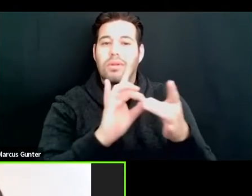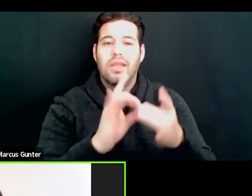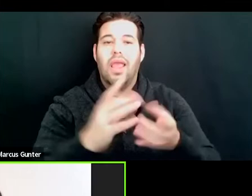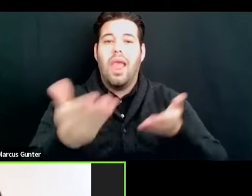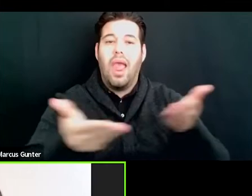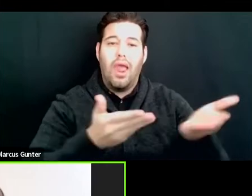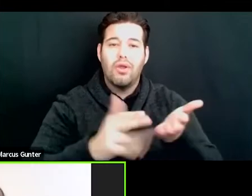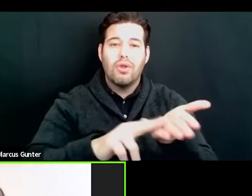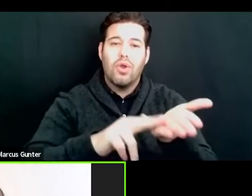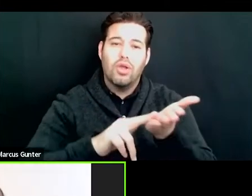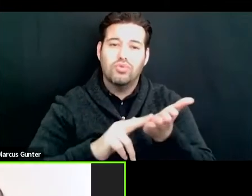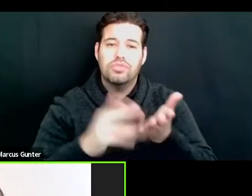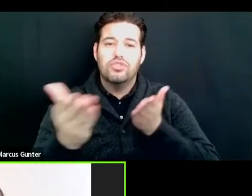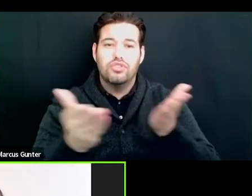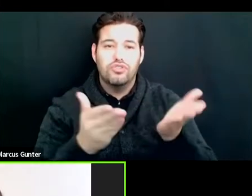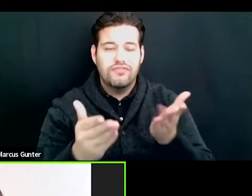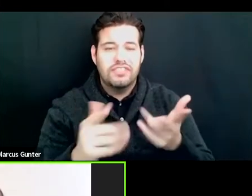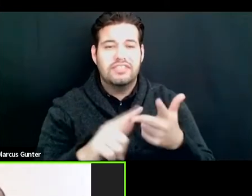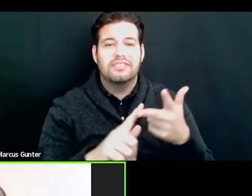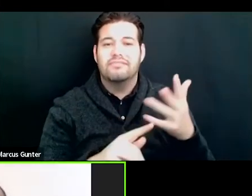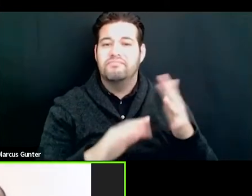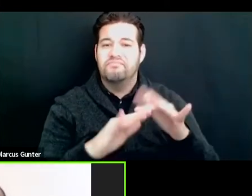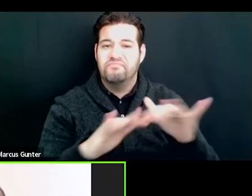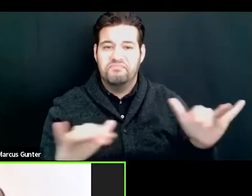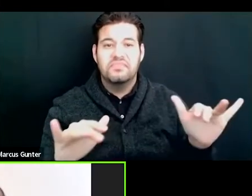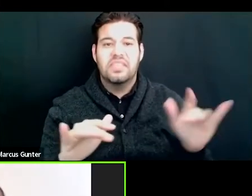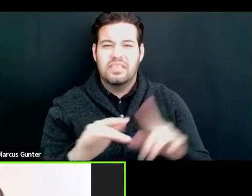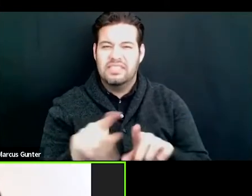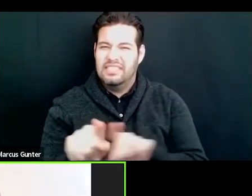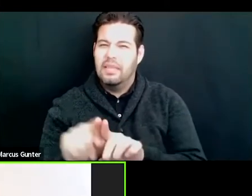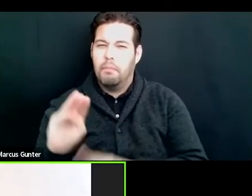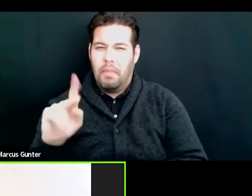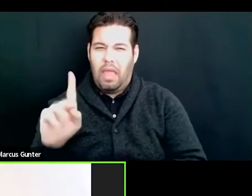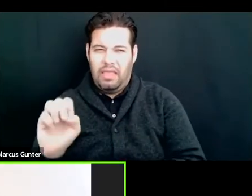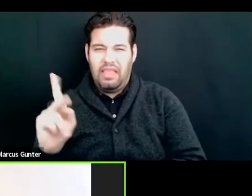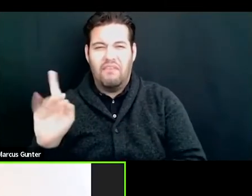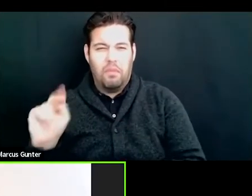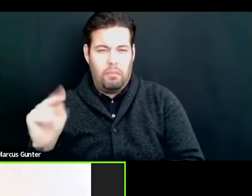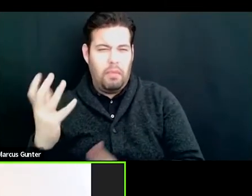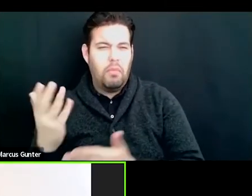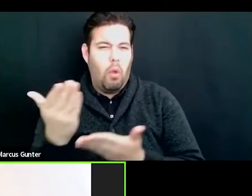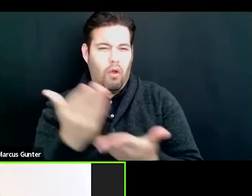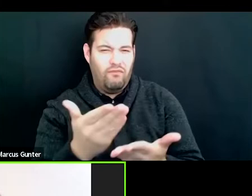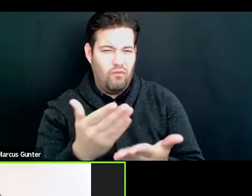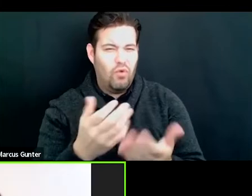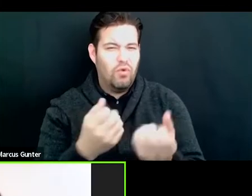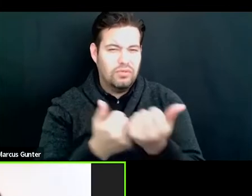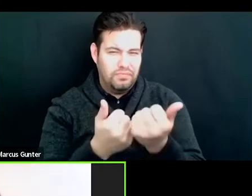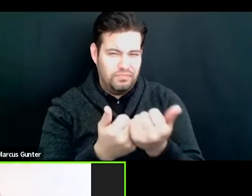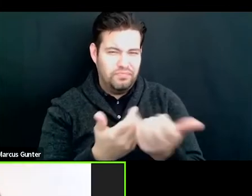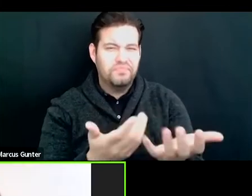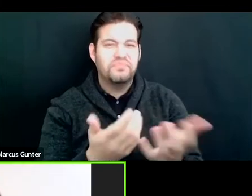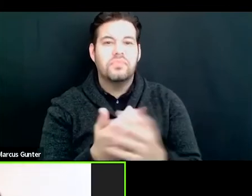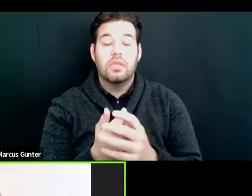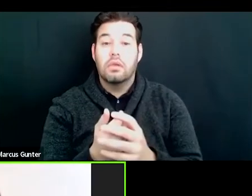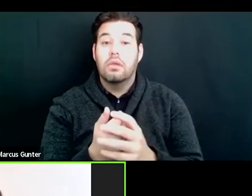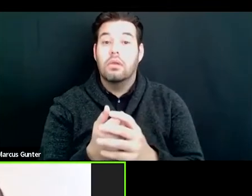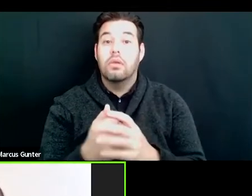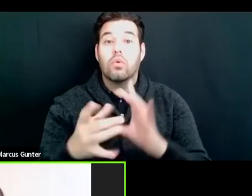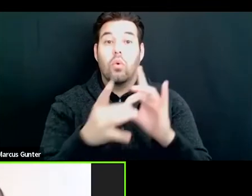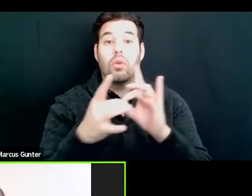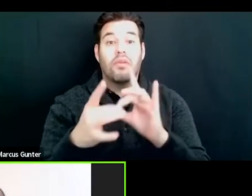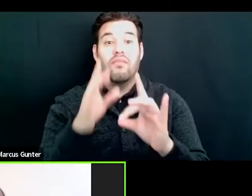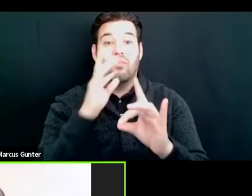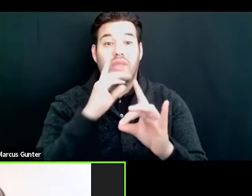or contracting of services, um, to the extent that Mike and Kevin may want to offer some of that, um, coordinating with Sergeant Arms for